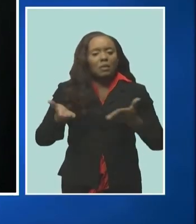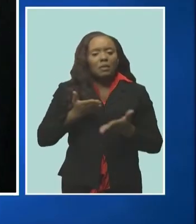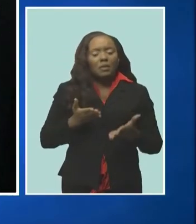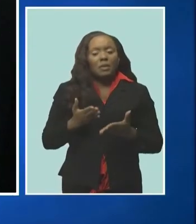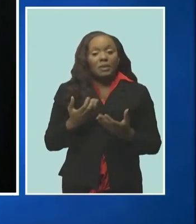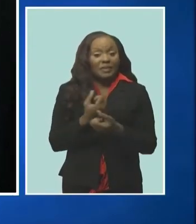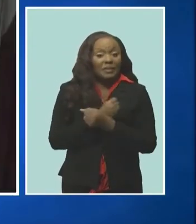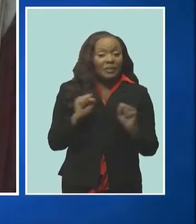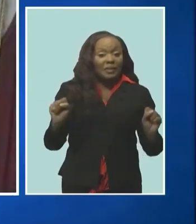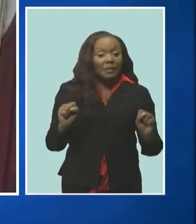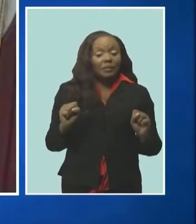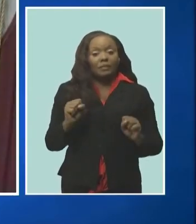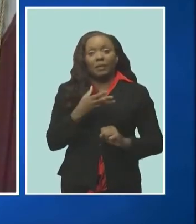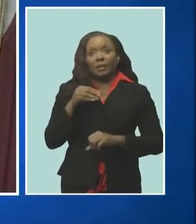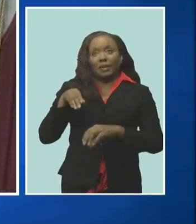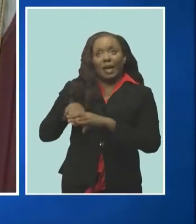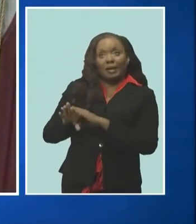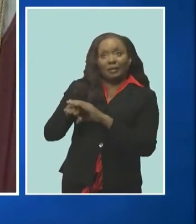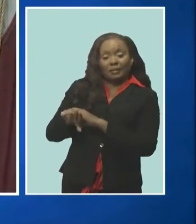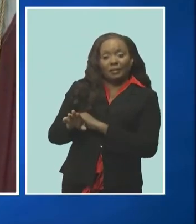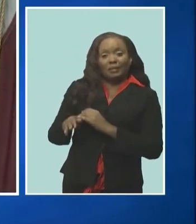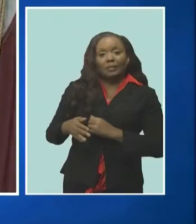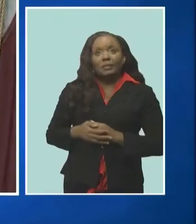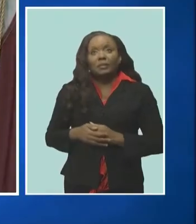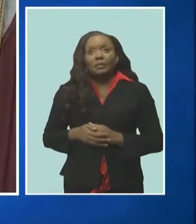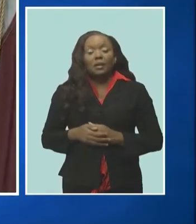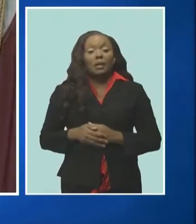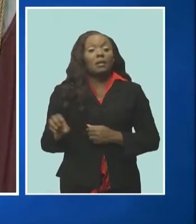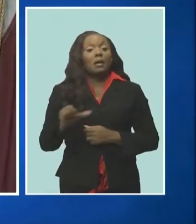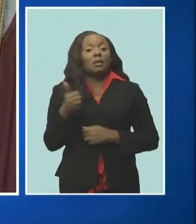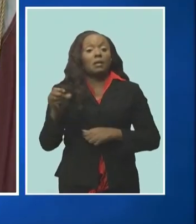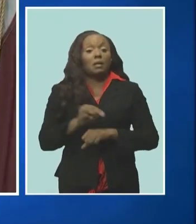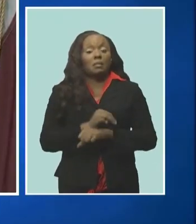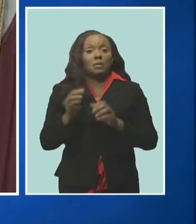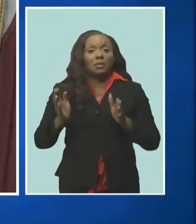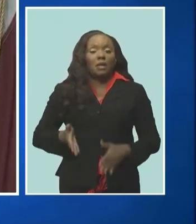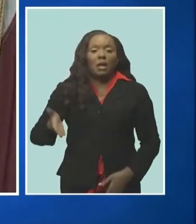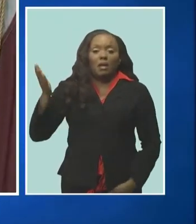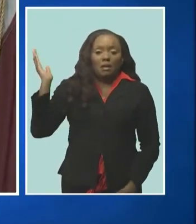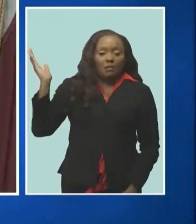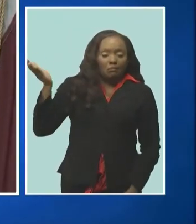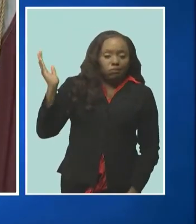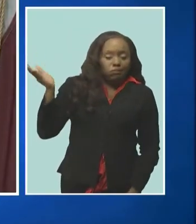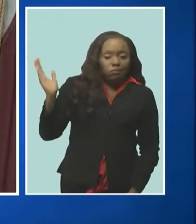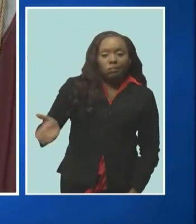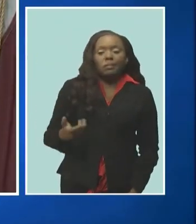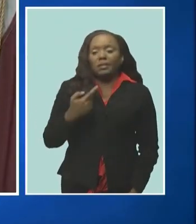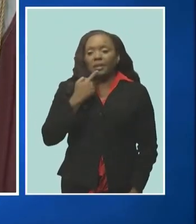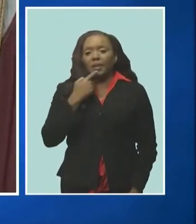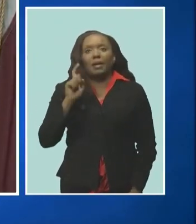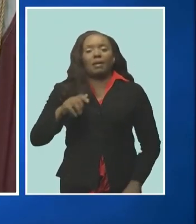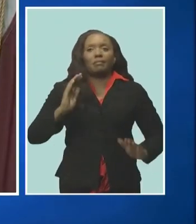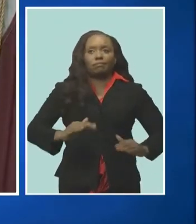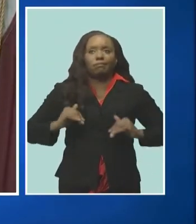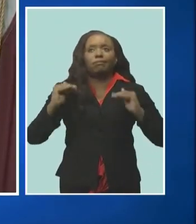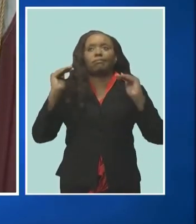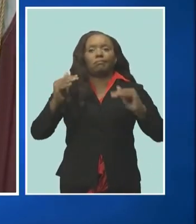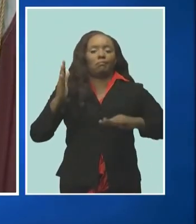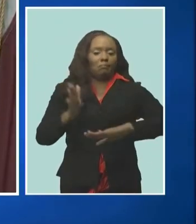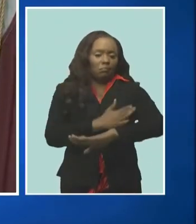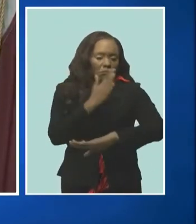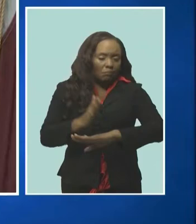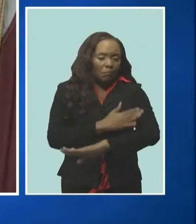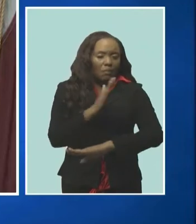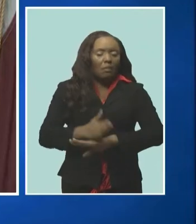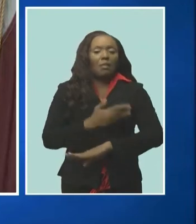to all citizens senior minister dr william dugit who gave the keynote address says we have to upscale in order to forge